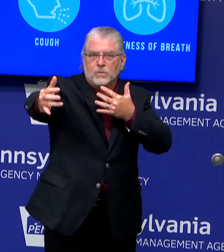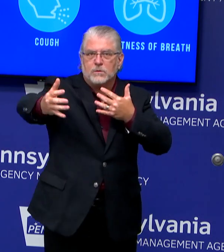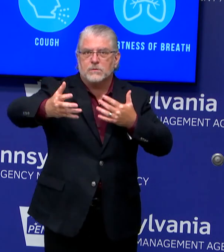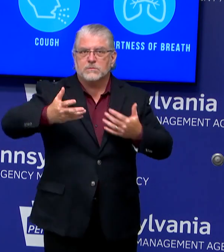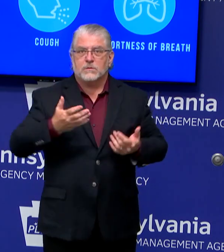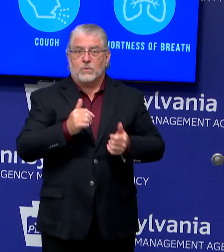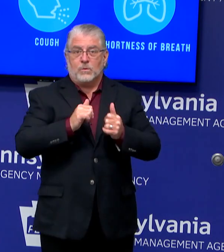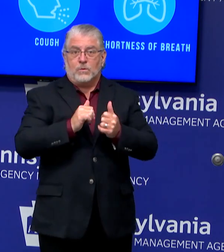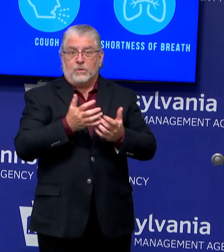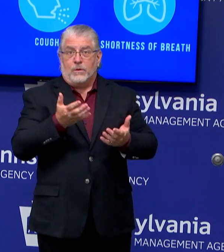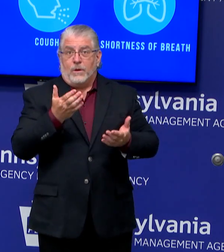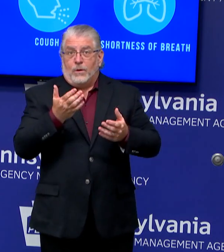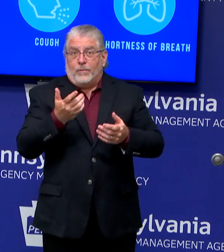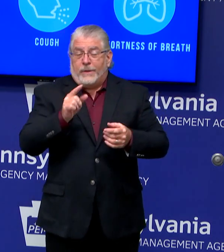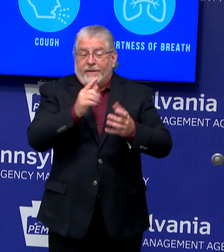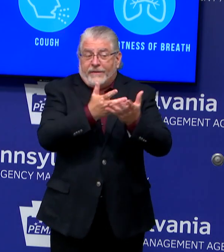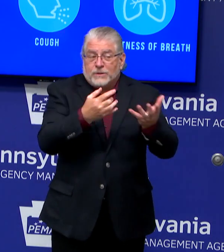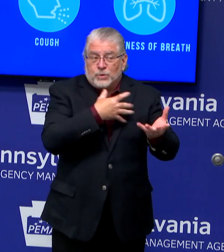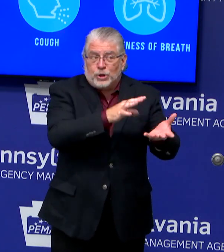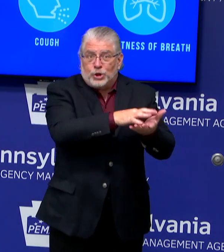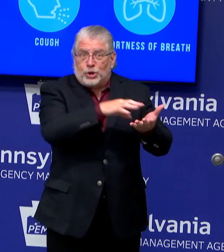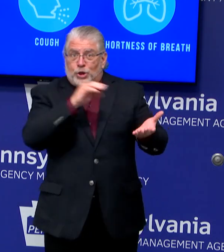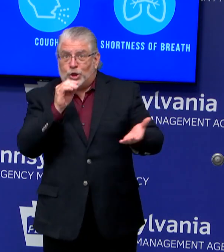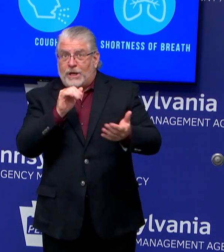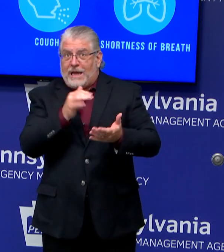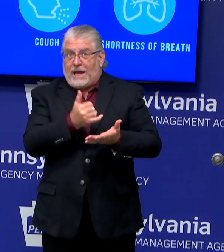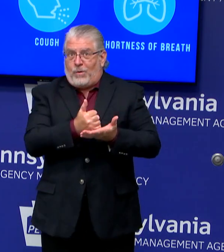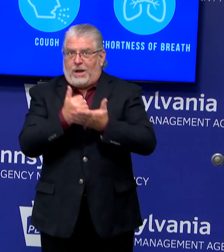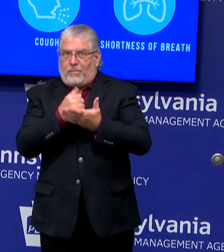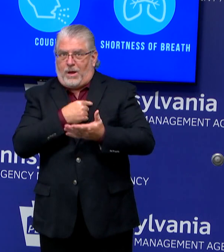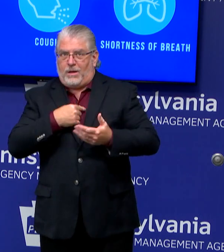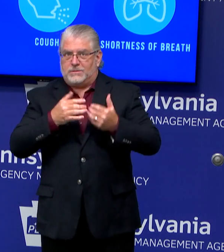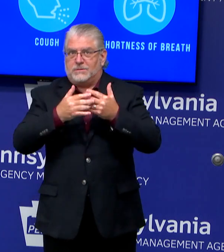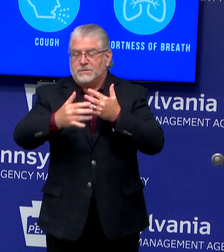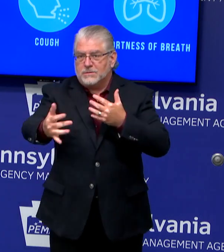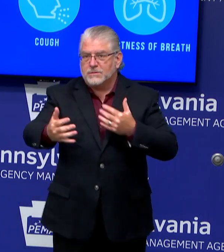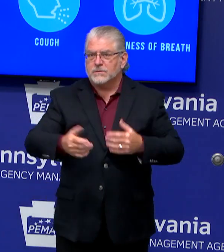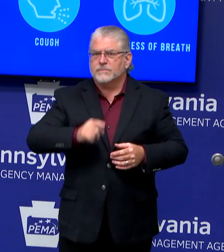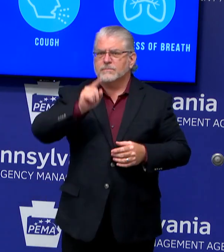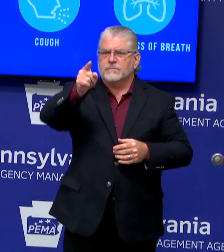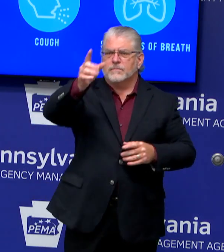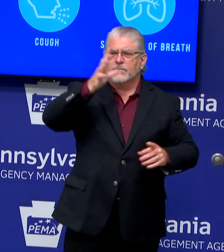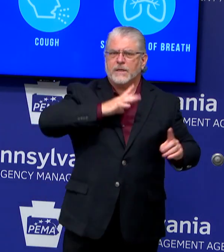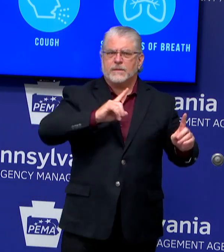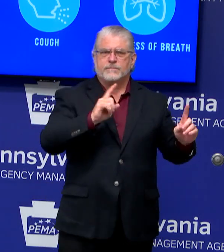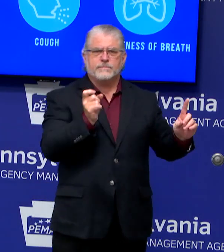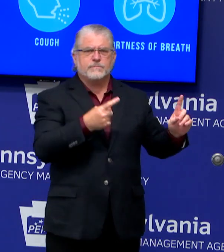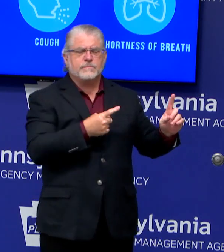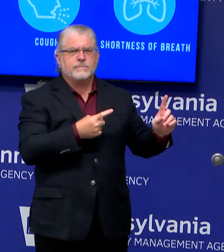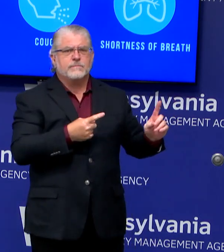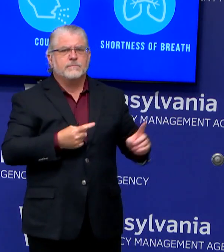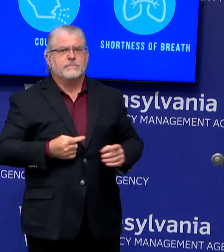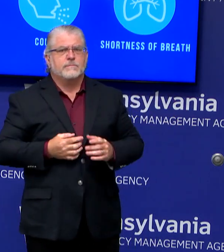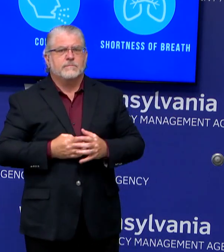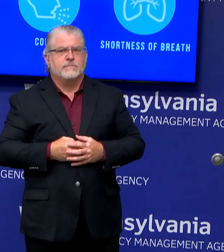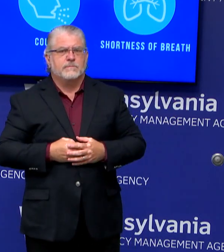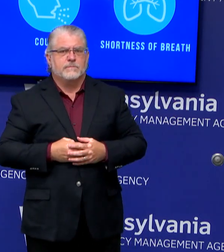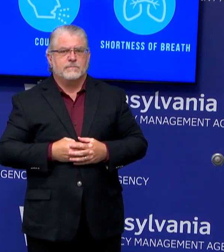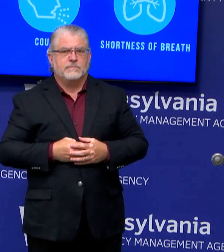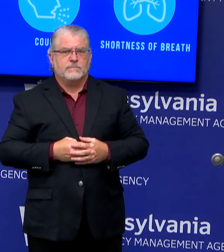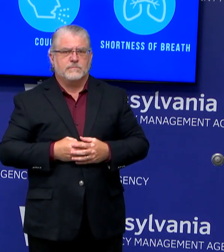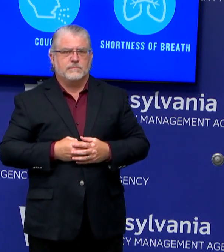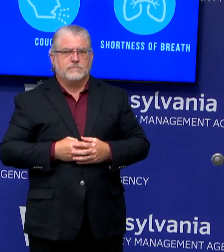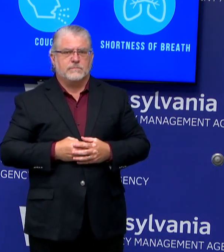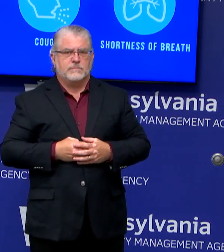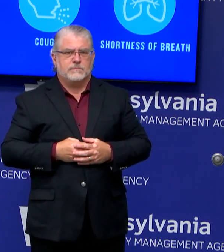will change. Do you want to ask question? Yeah. Governor, today the Senate committee began two days hearings